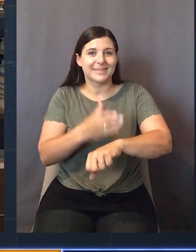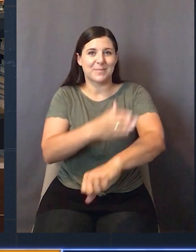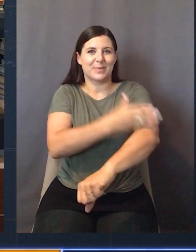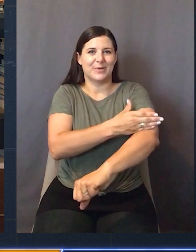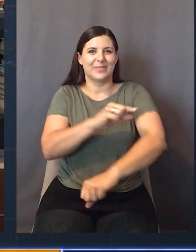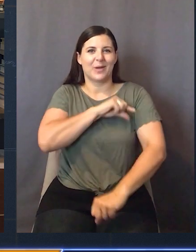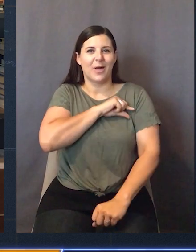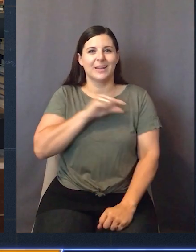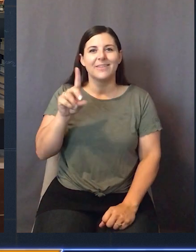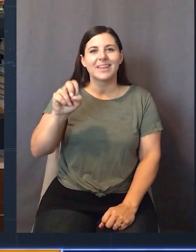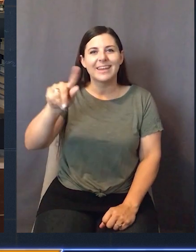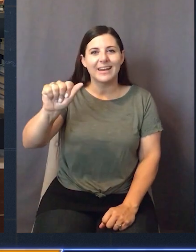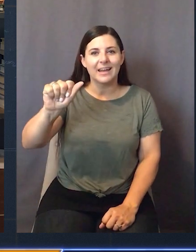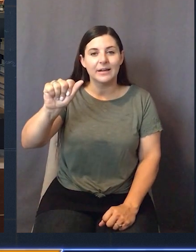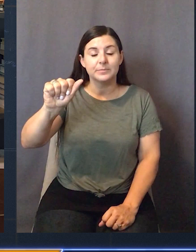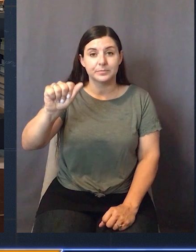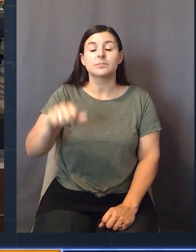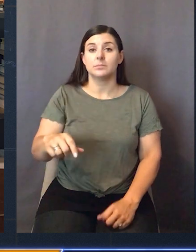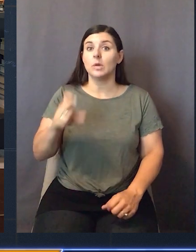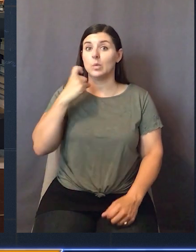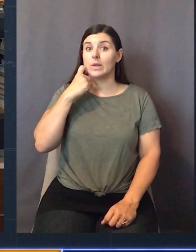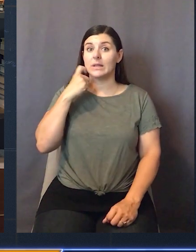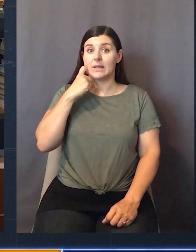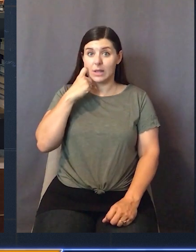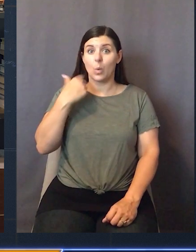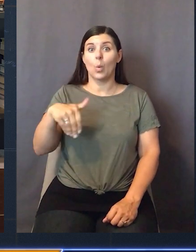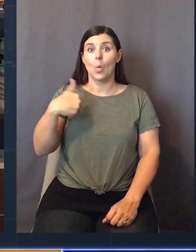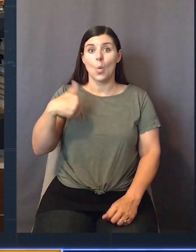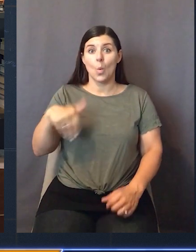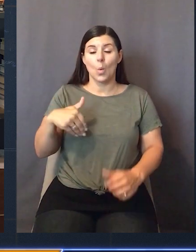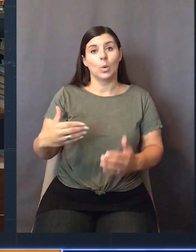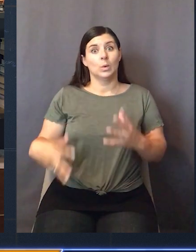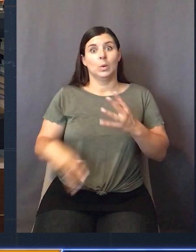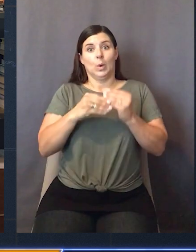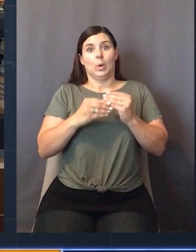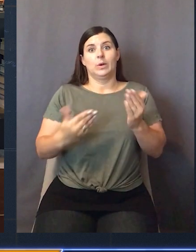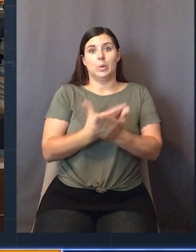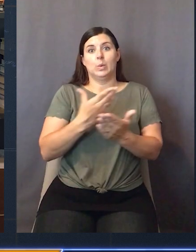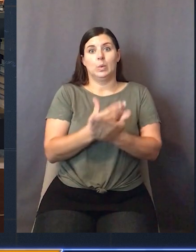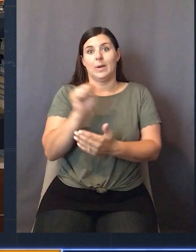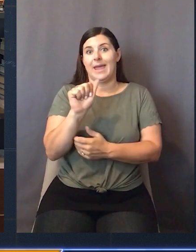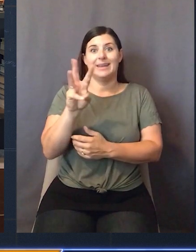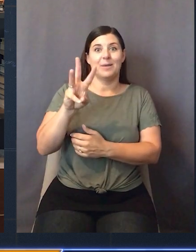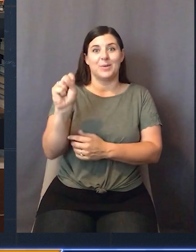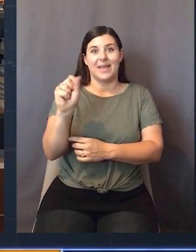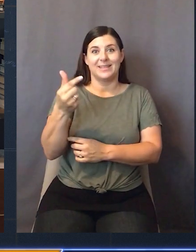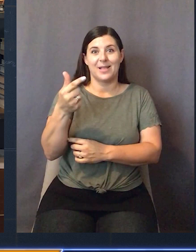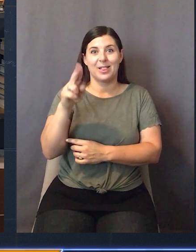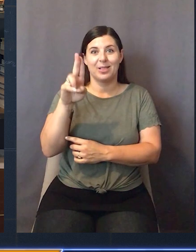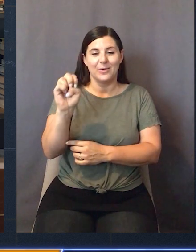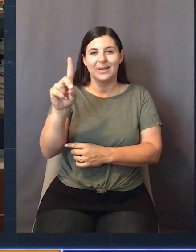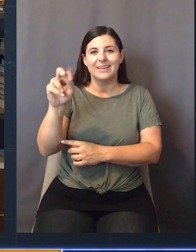need to just improve the quality of your data. So, it turns out in the recent past, we've made a whole bunch of recent additions to AWS